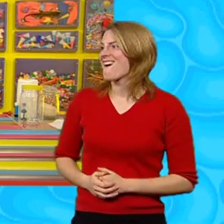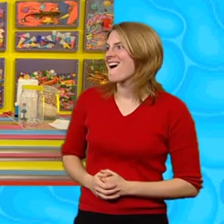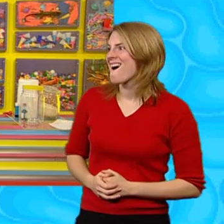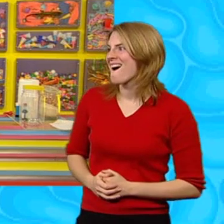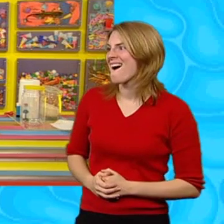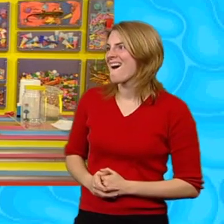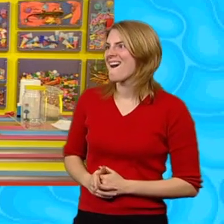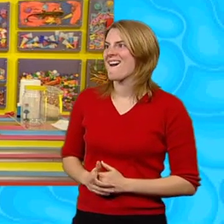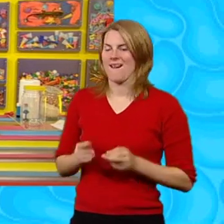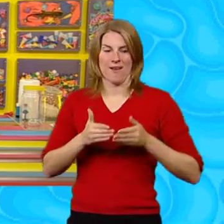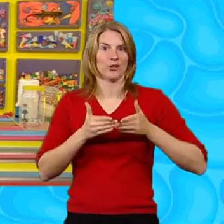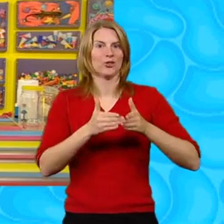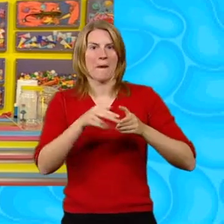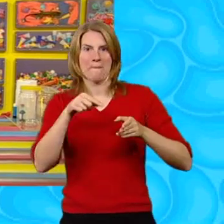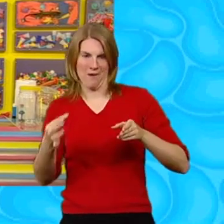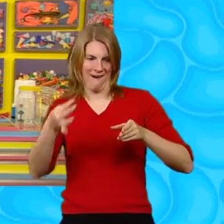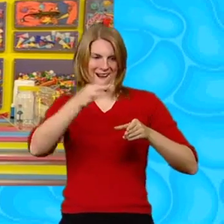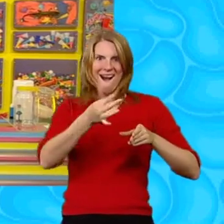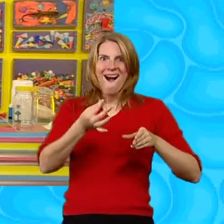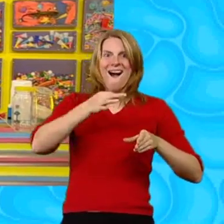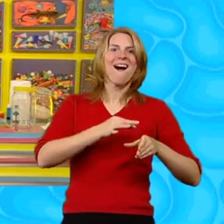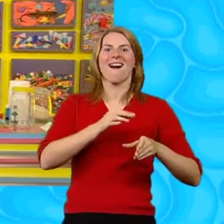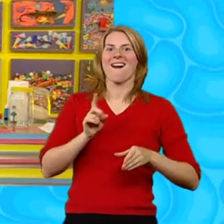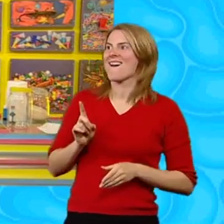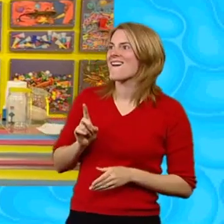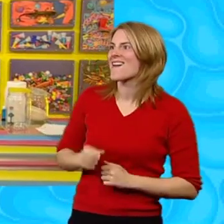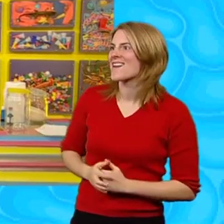Next push the finished sails Into the ship